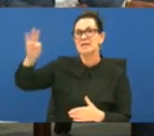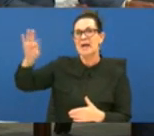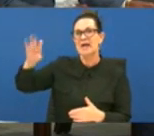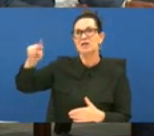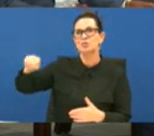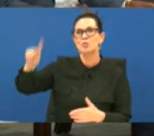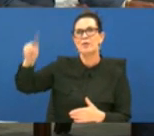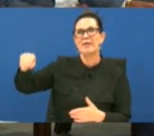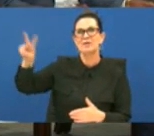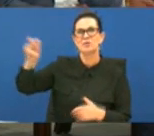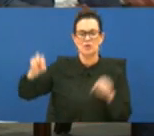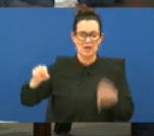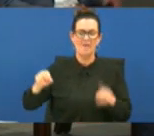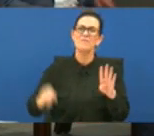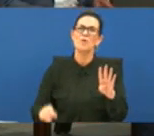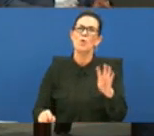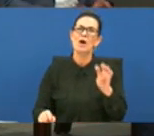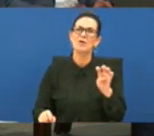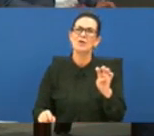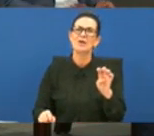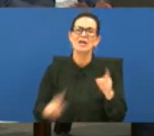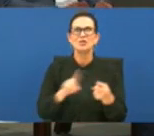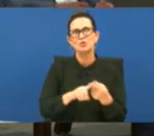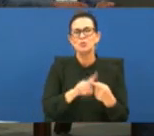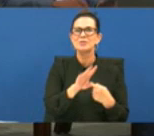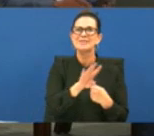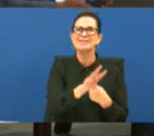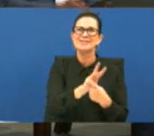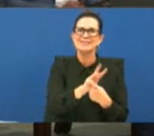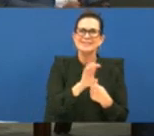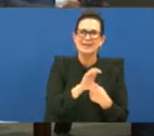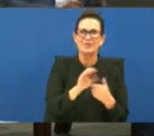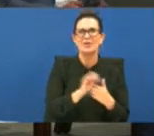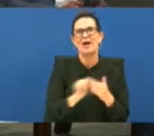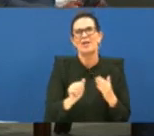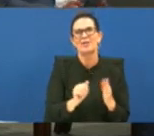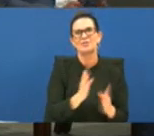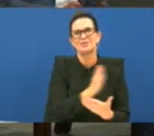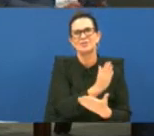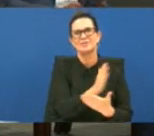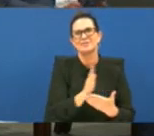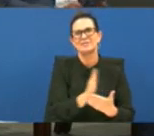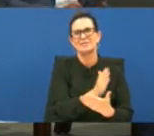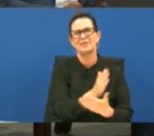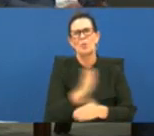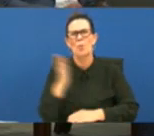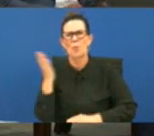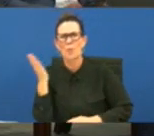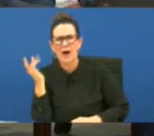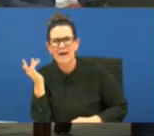has is 478 to 664 dollars all right so why